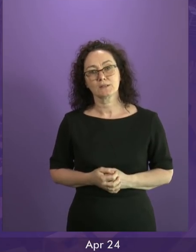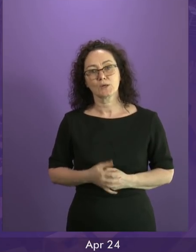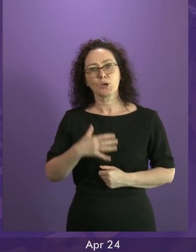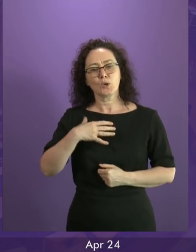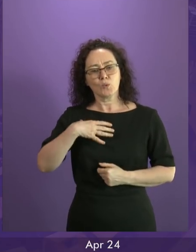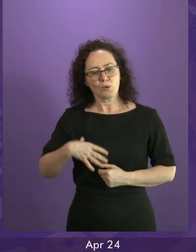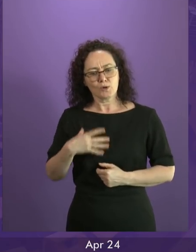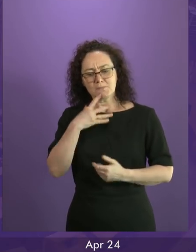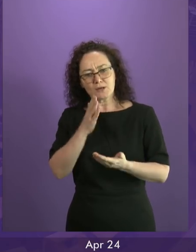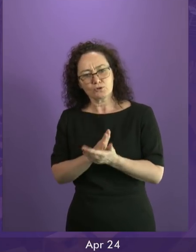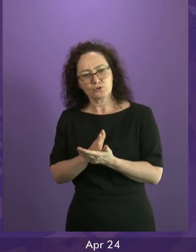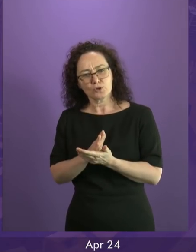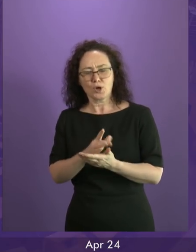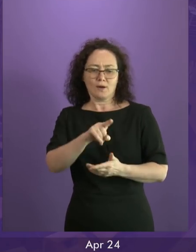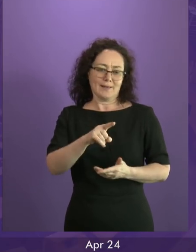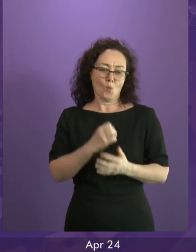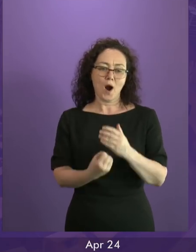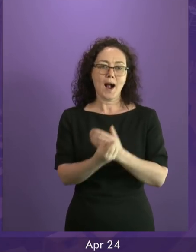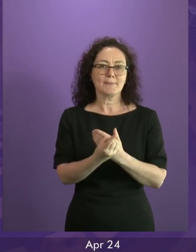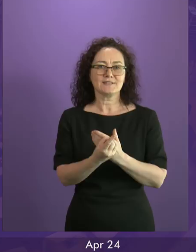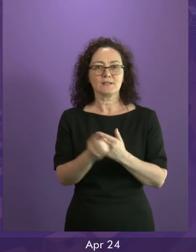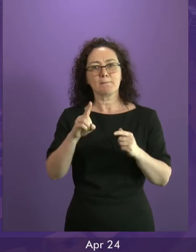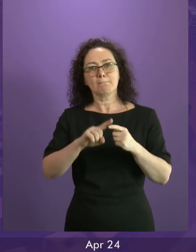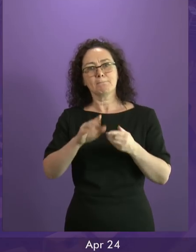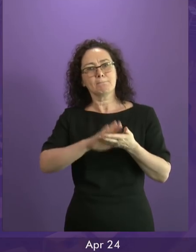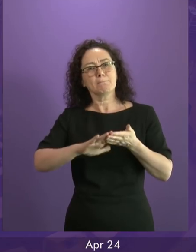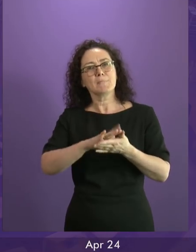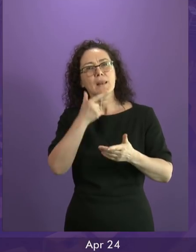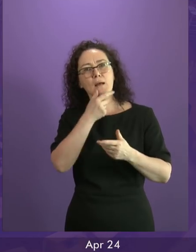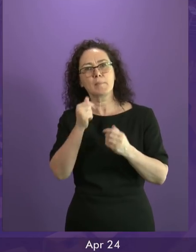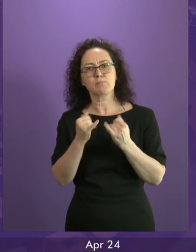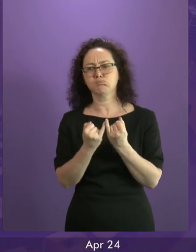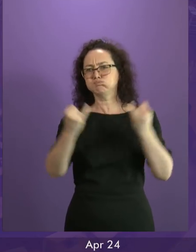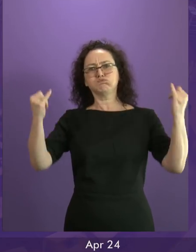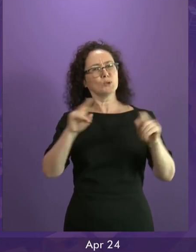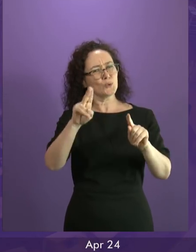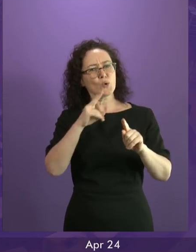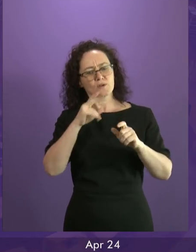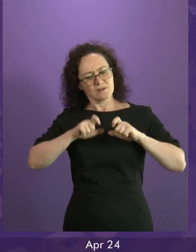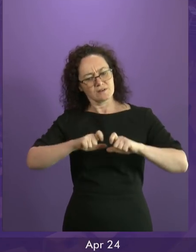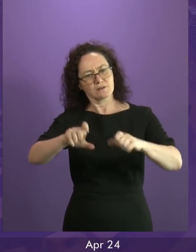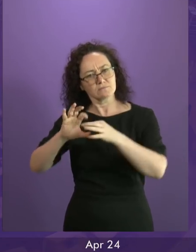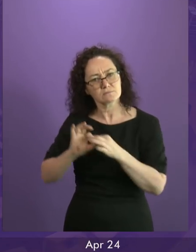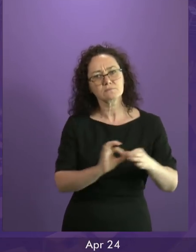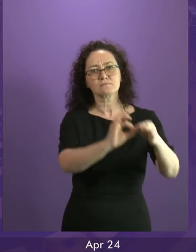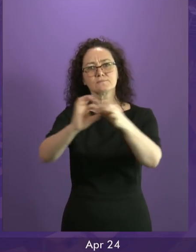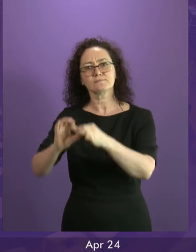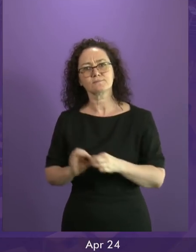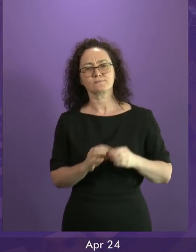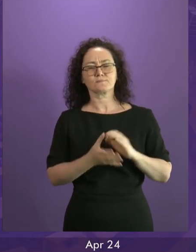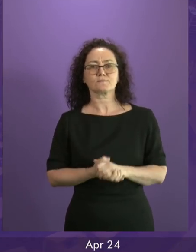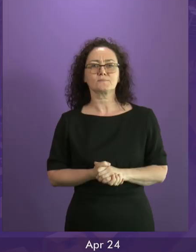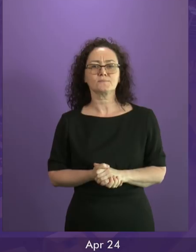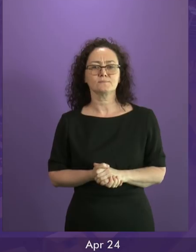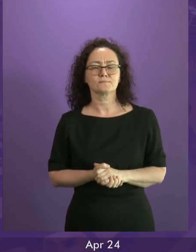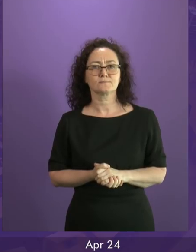differences? These are not easy challenges. But those of us, those of